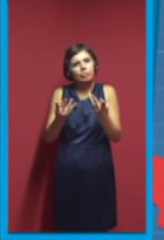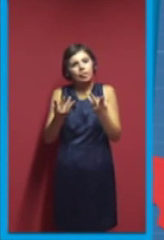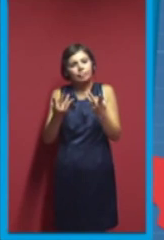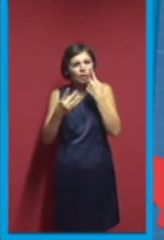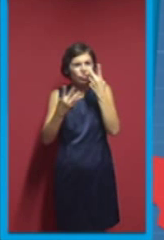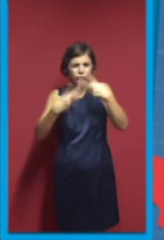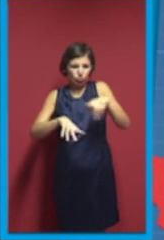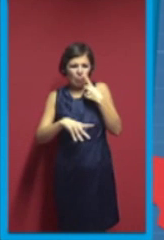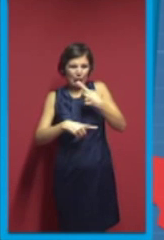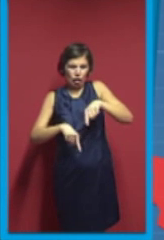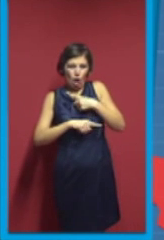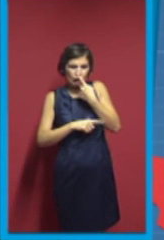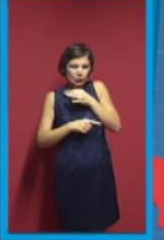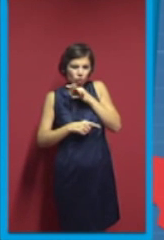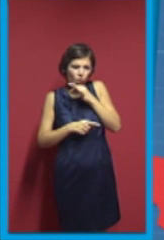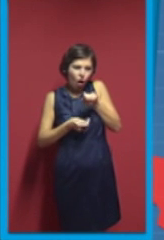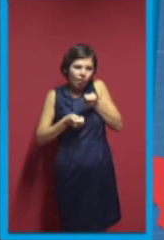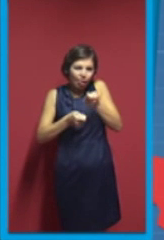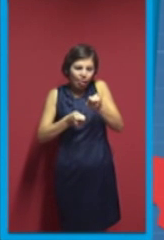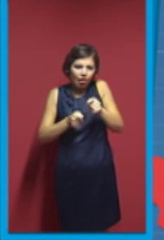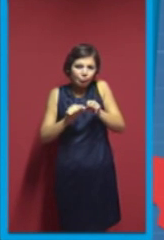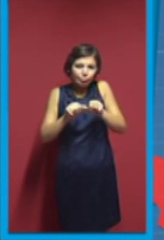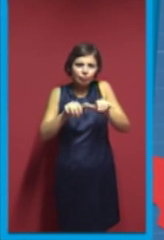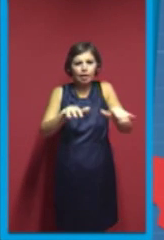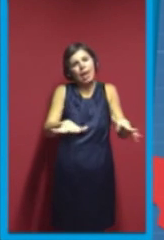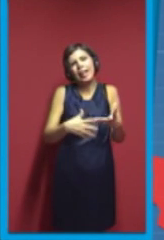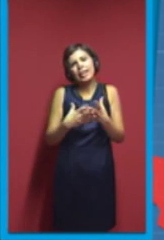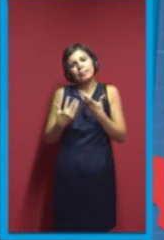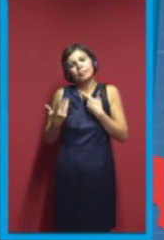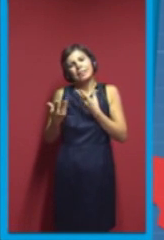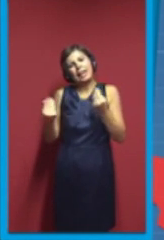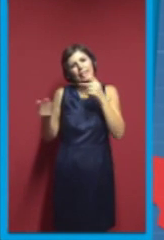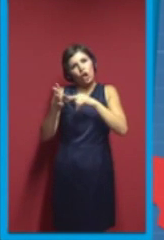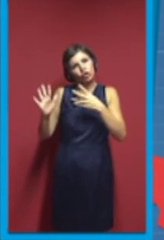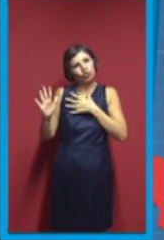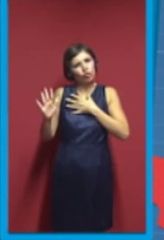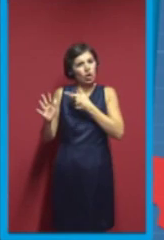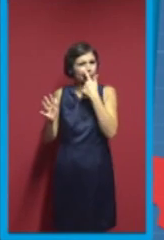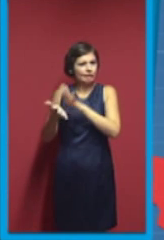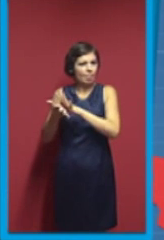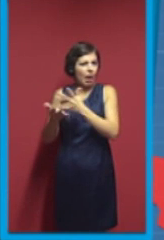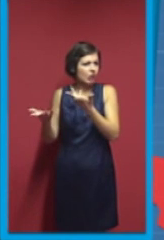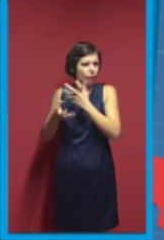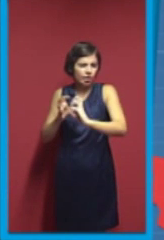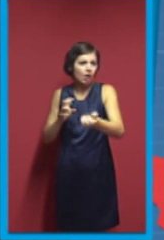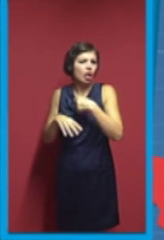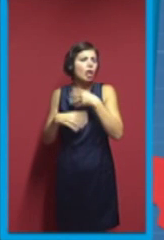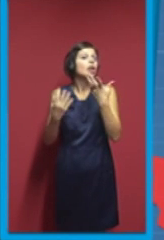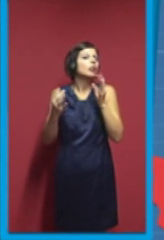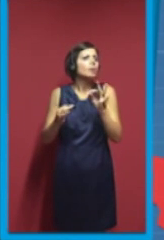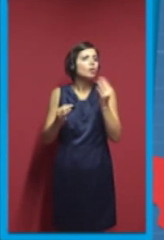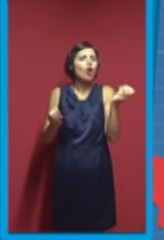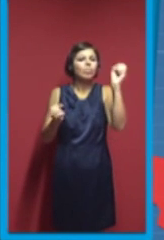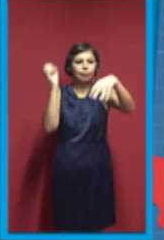you know, nobody would expect GitHub to be a platform for developing 3D printers. But, now you can view the